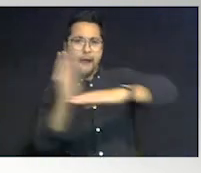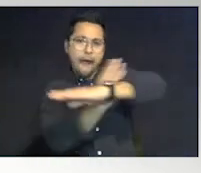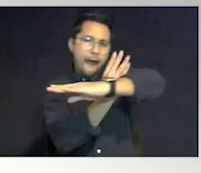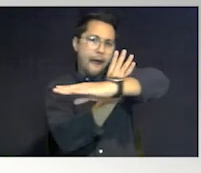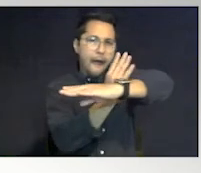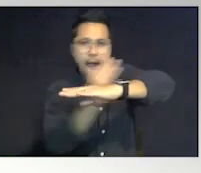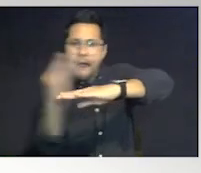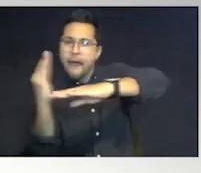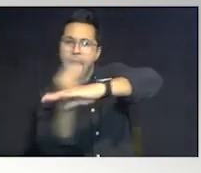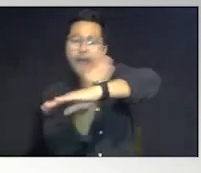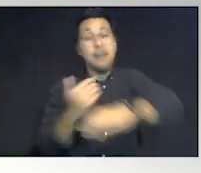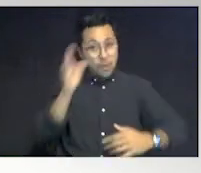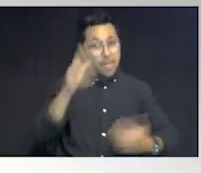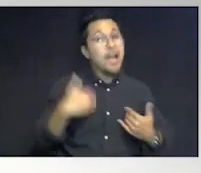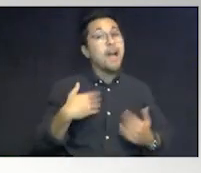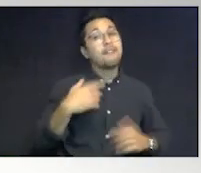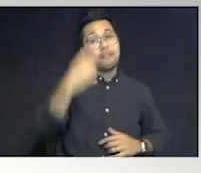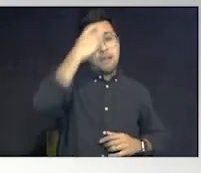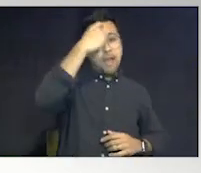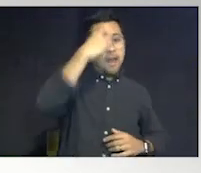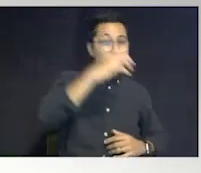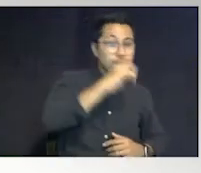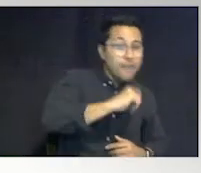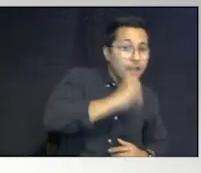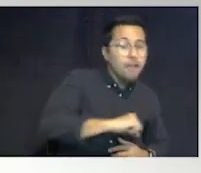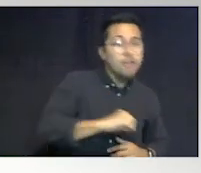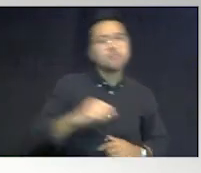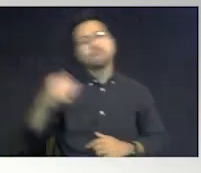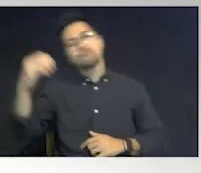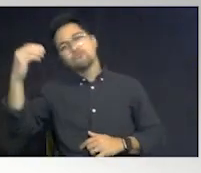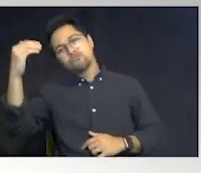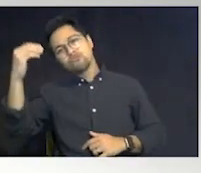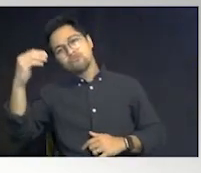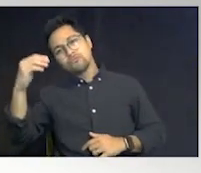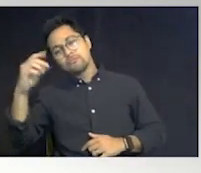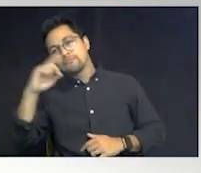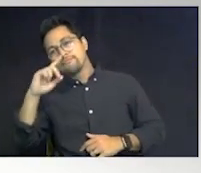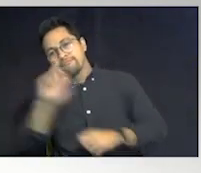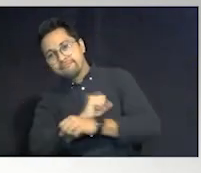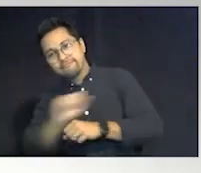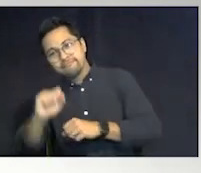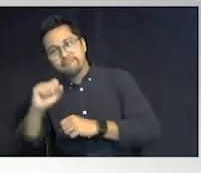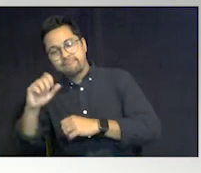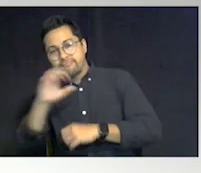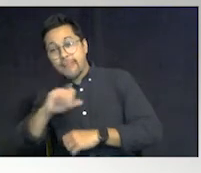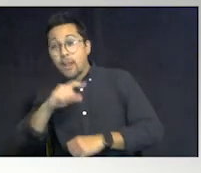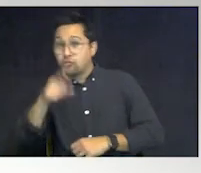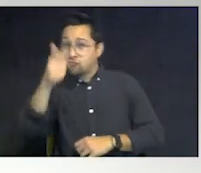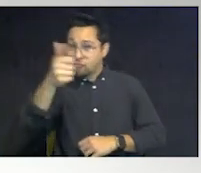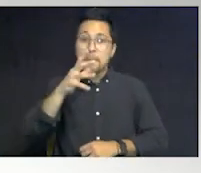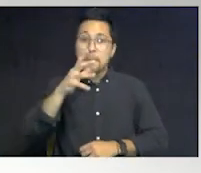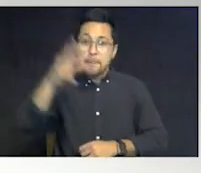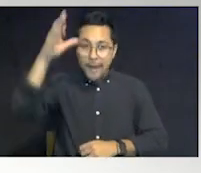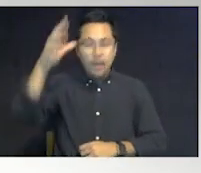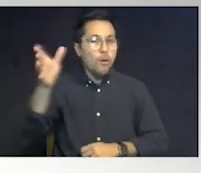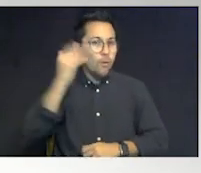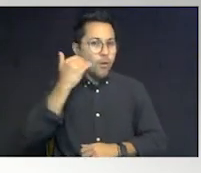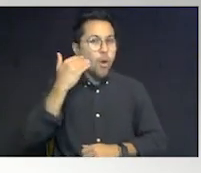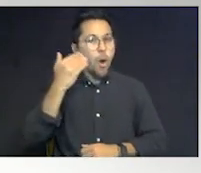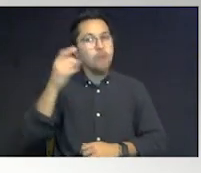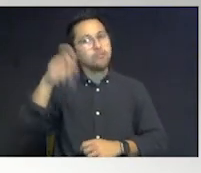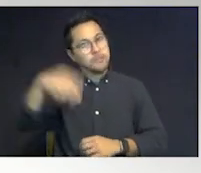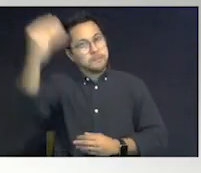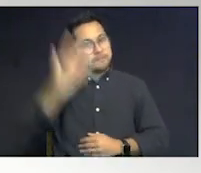they have a cognitive age and they have a chronological age. And only you, the parent, will know to give it to me. Okay? My son